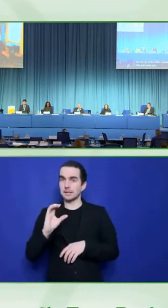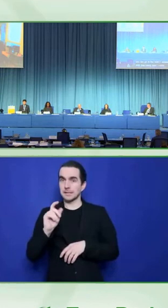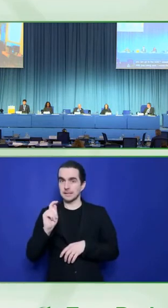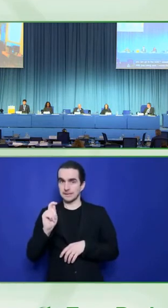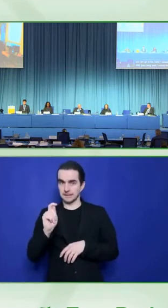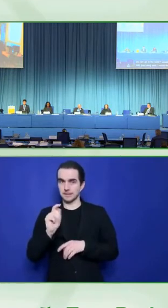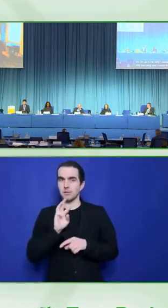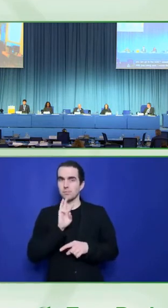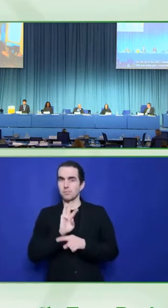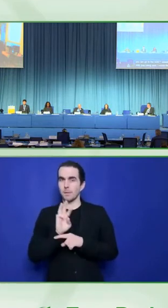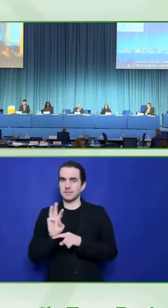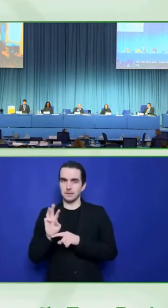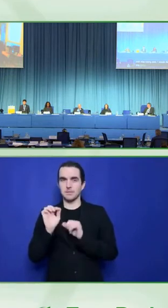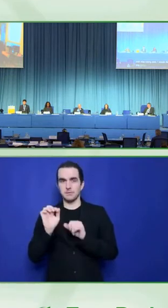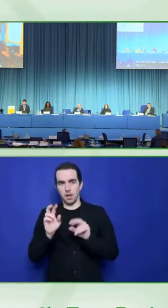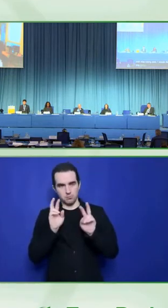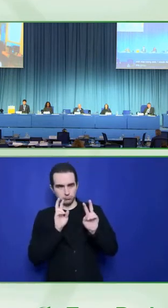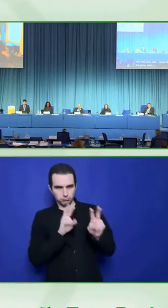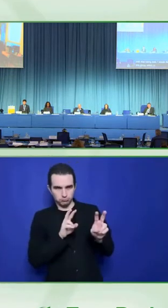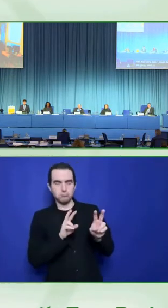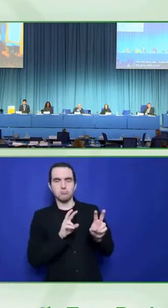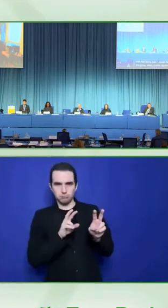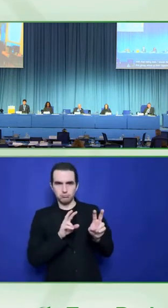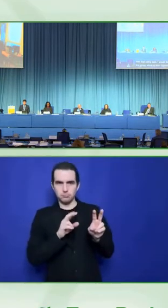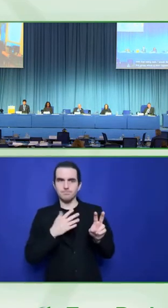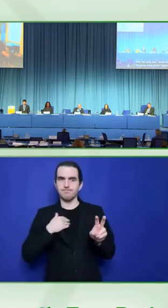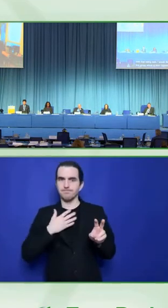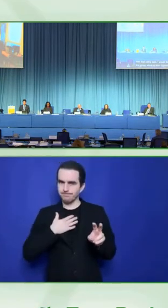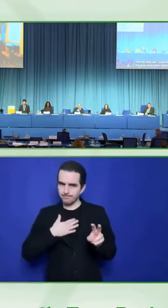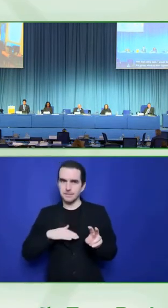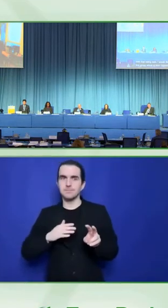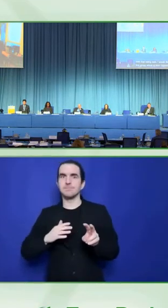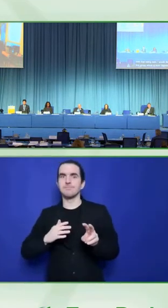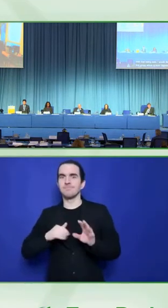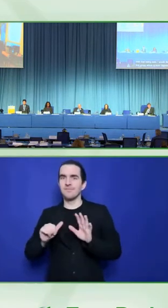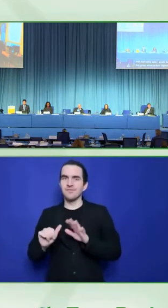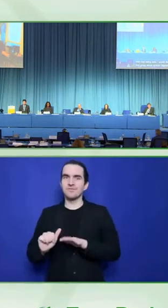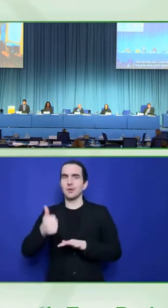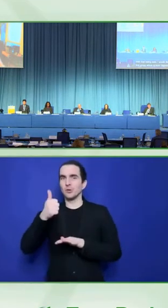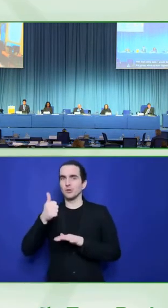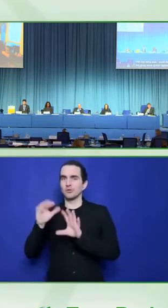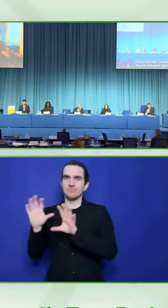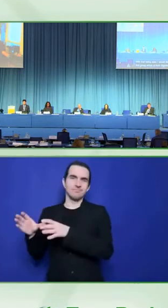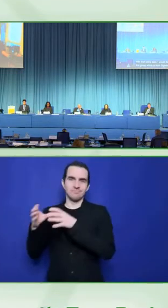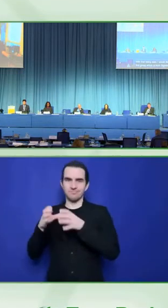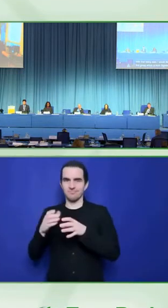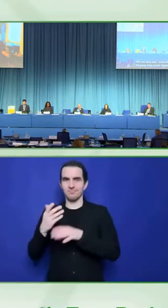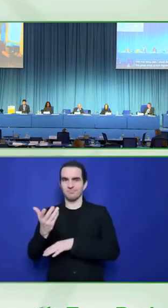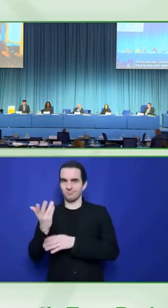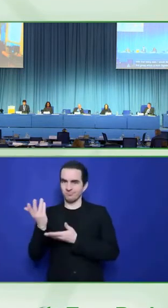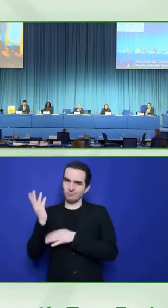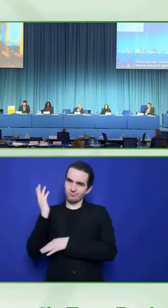an awardee of Zero Projects. So, congratulations. So, Andre and Sabine, do you want to come in?